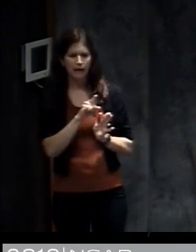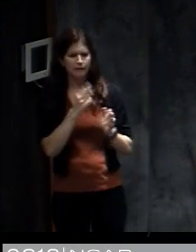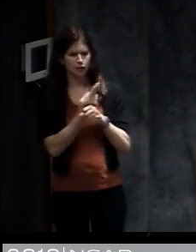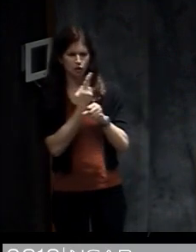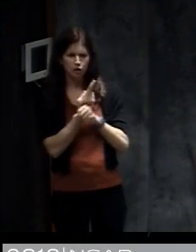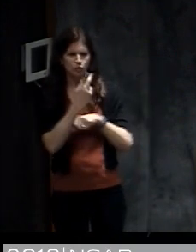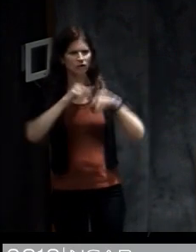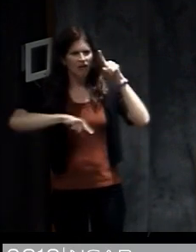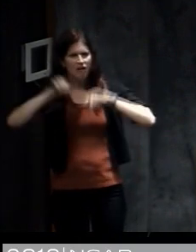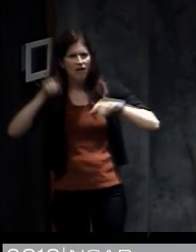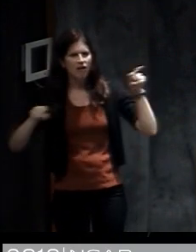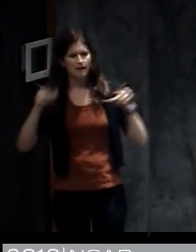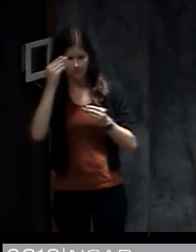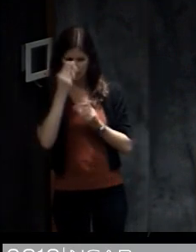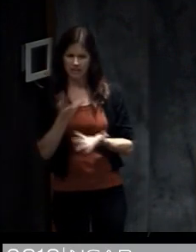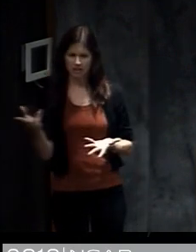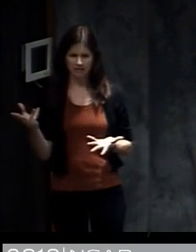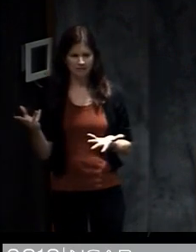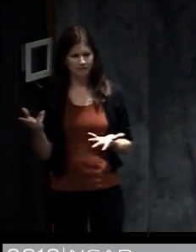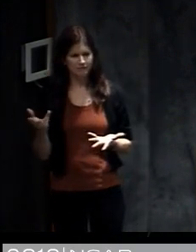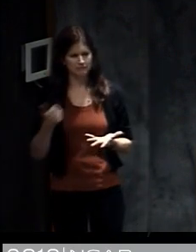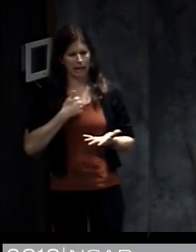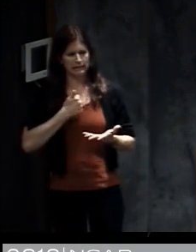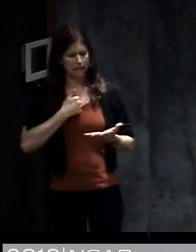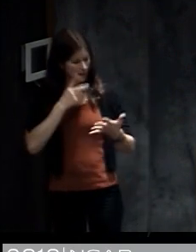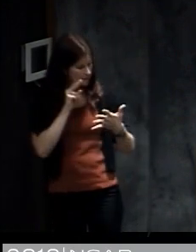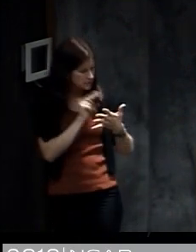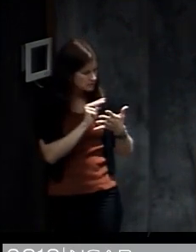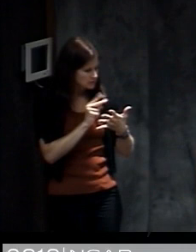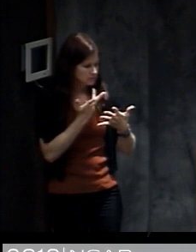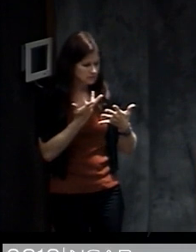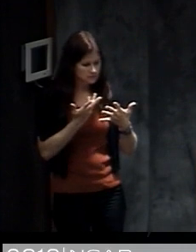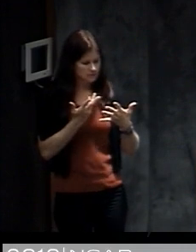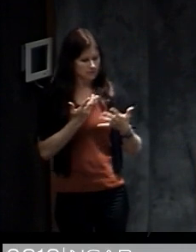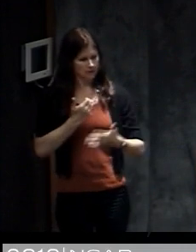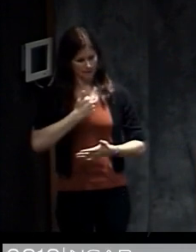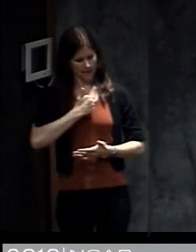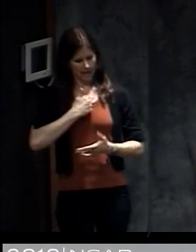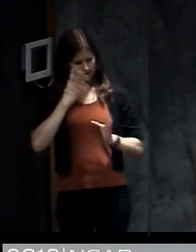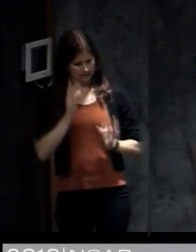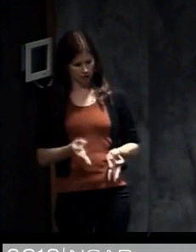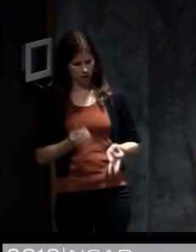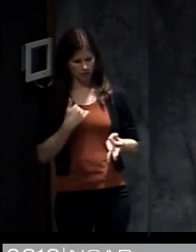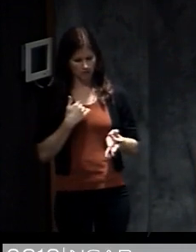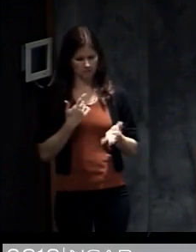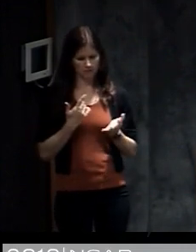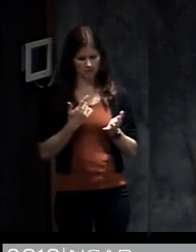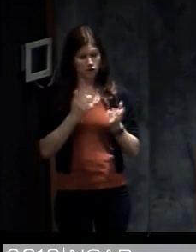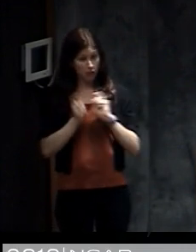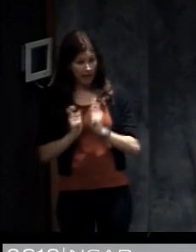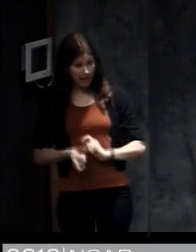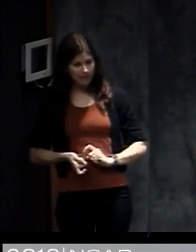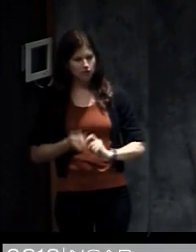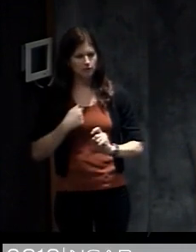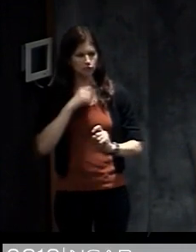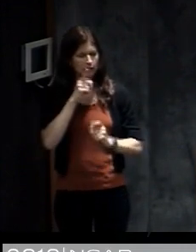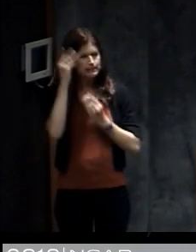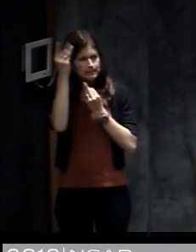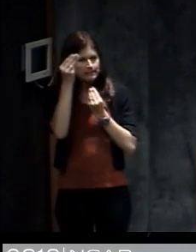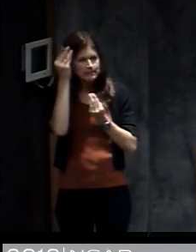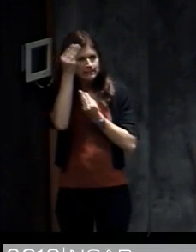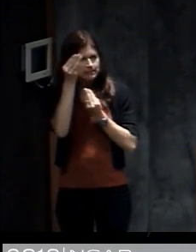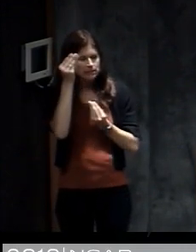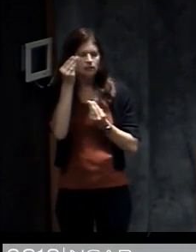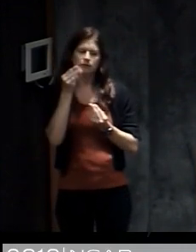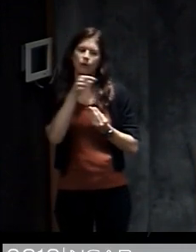information. They're getting a lot of information on their own. They're really making decisions about their own risks. And our data also talks about this. So people do pay attention to